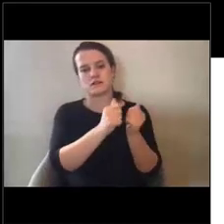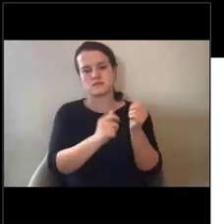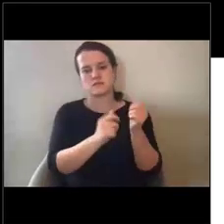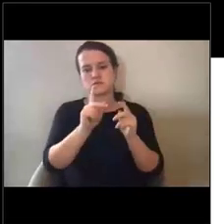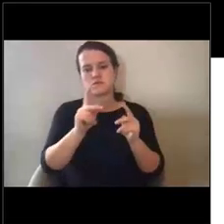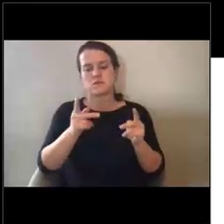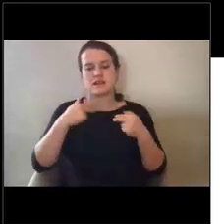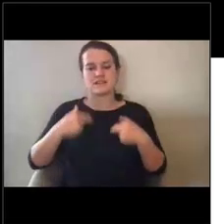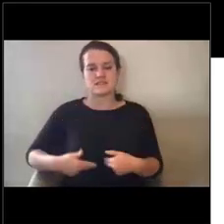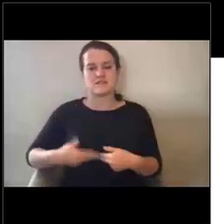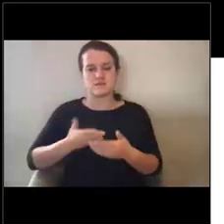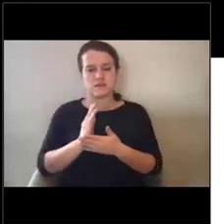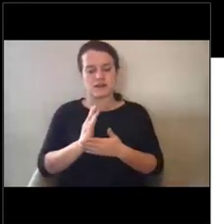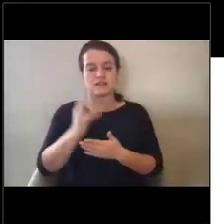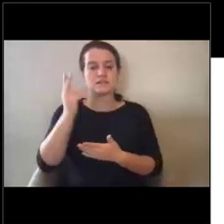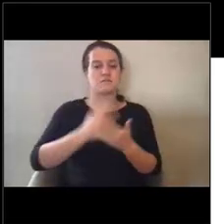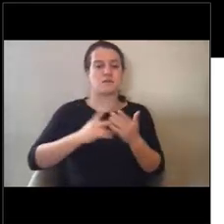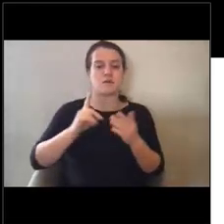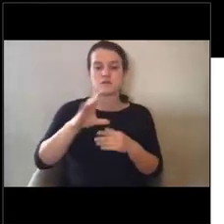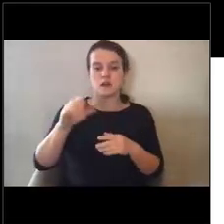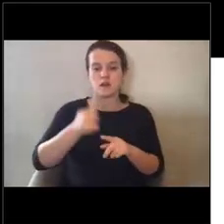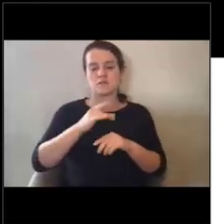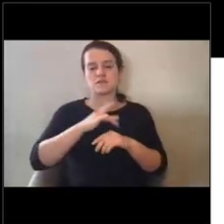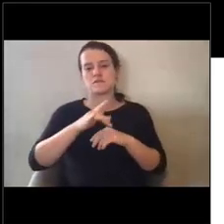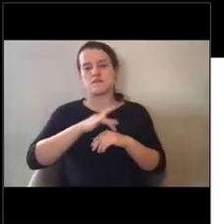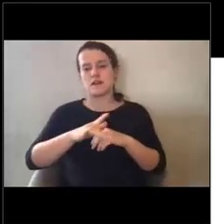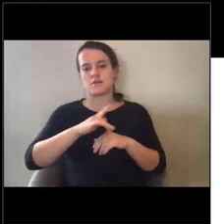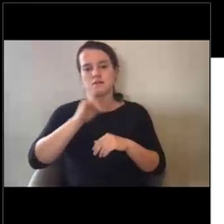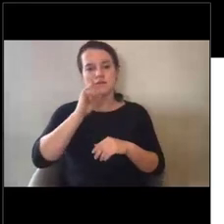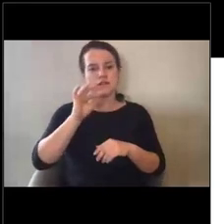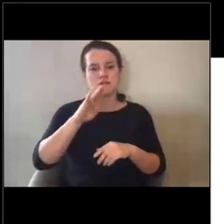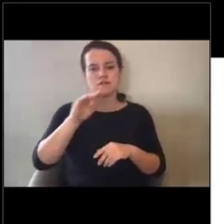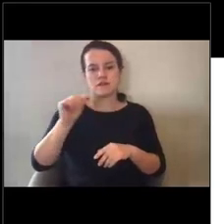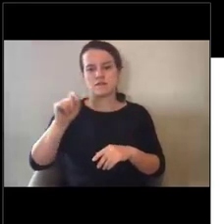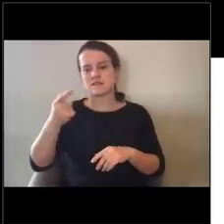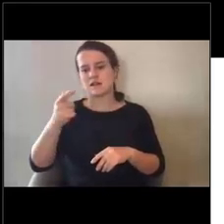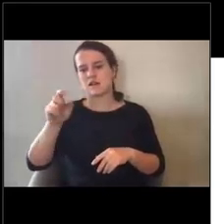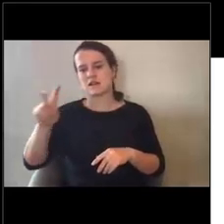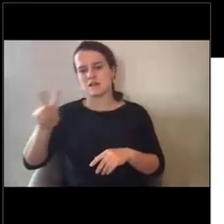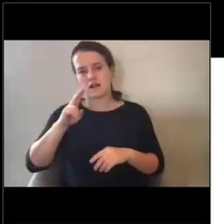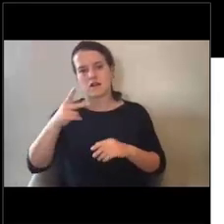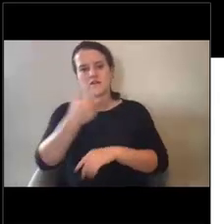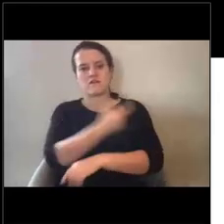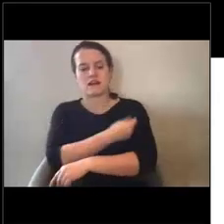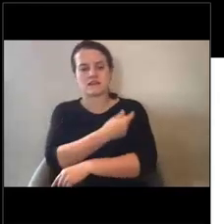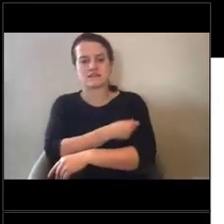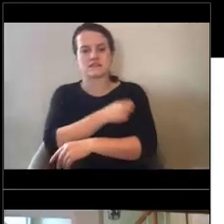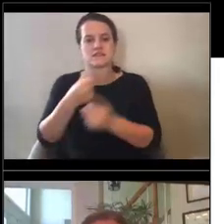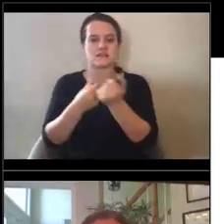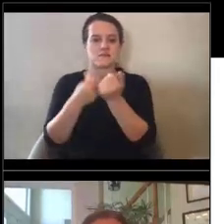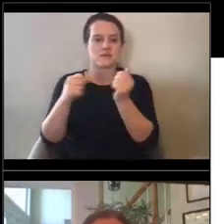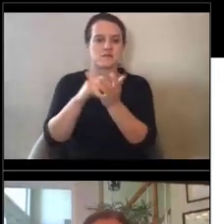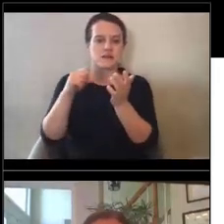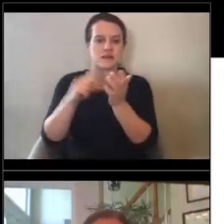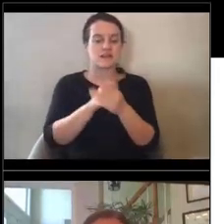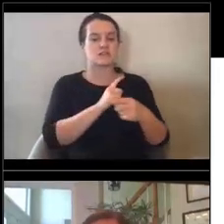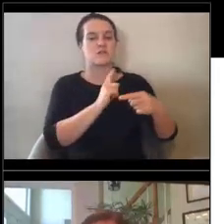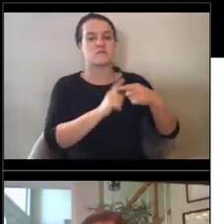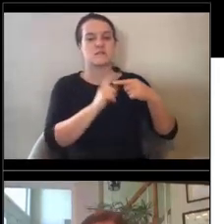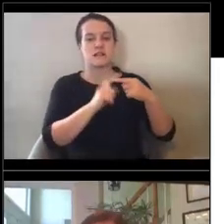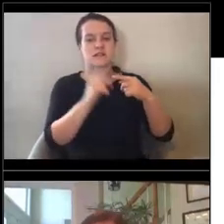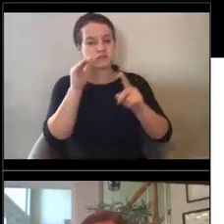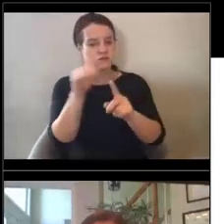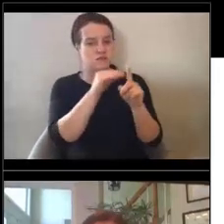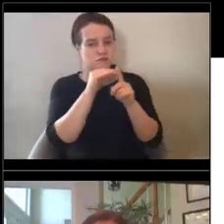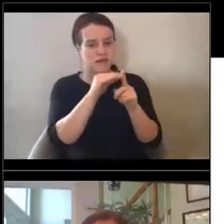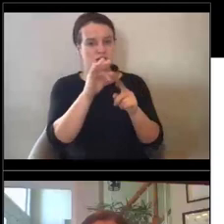Both of these documents are available on the FEMA.gov vaccine support page. In addition, as a reminder, recipients